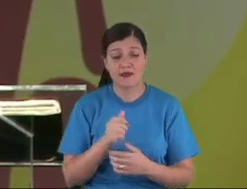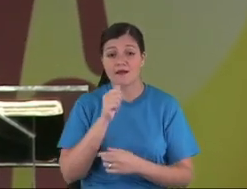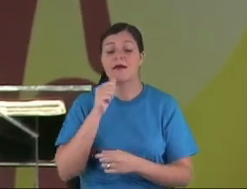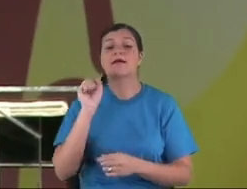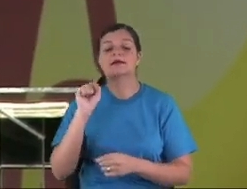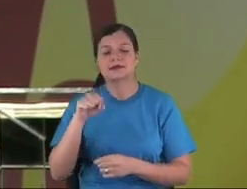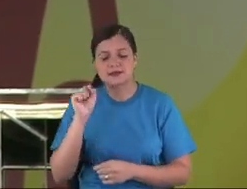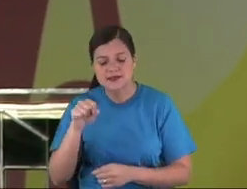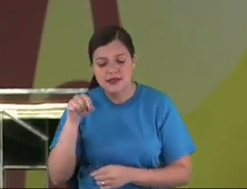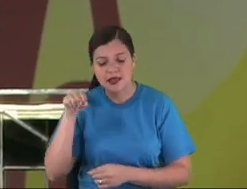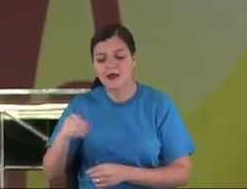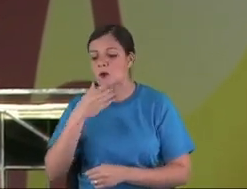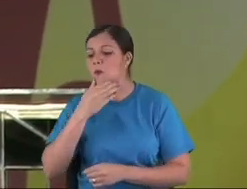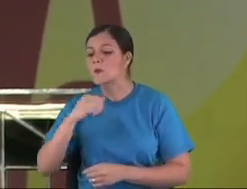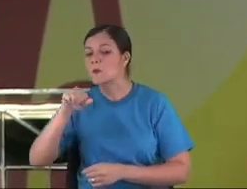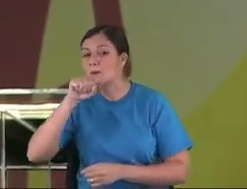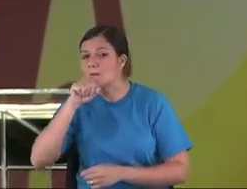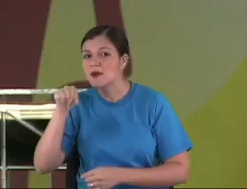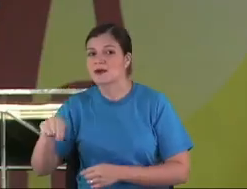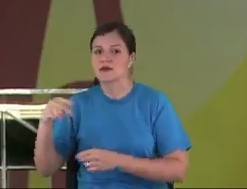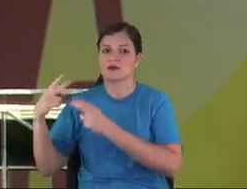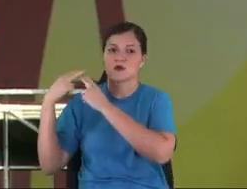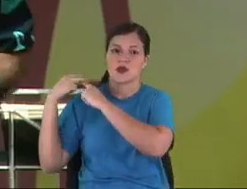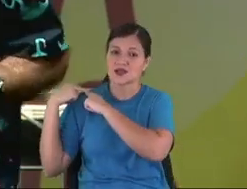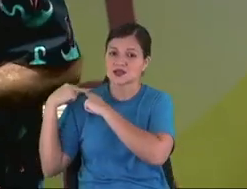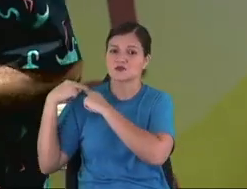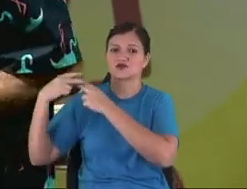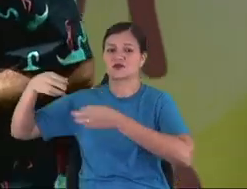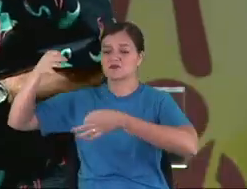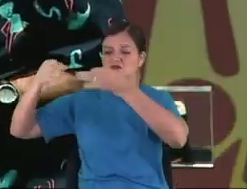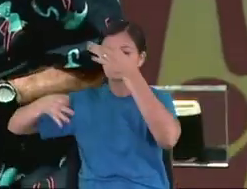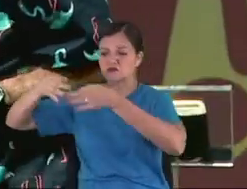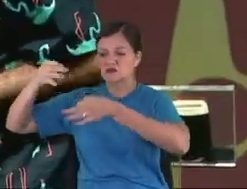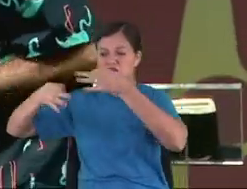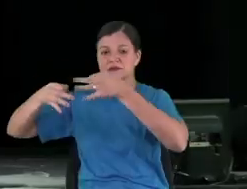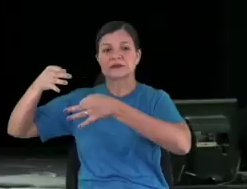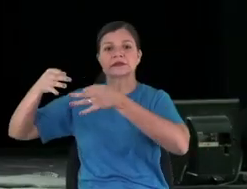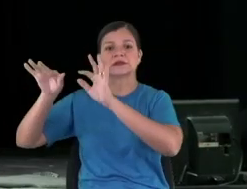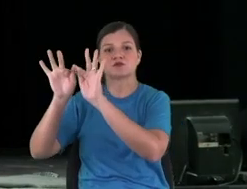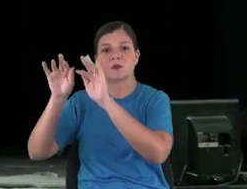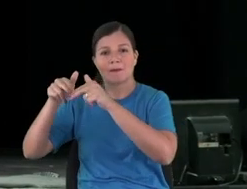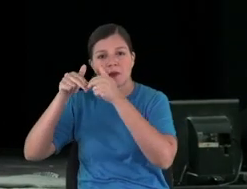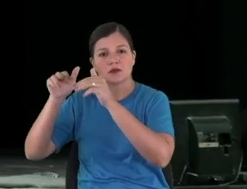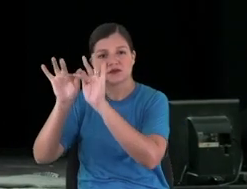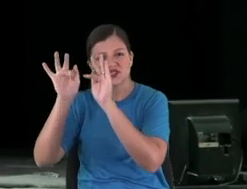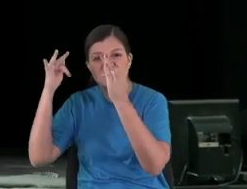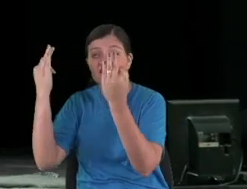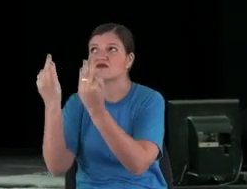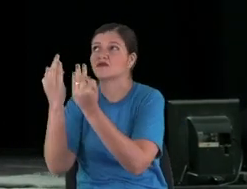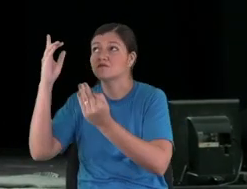us the father will be judged to God about the family,